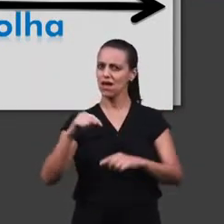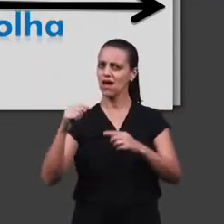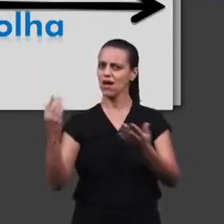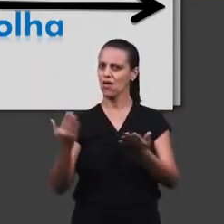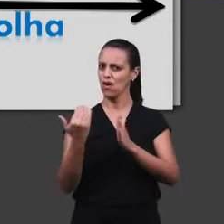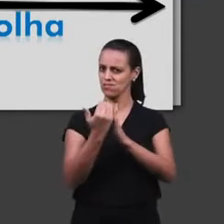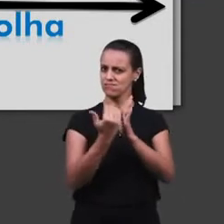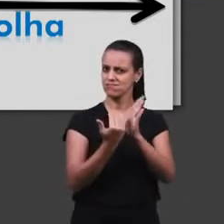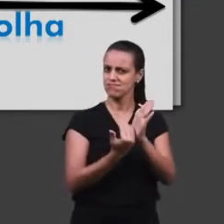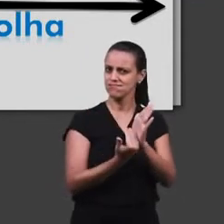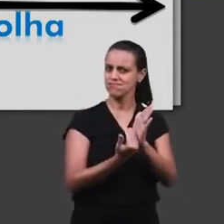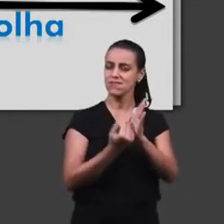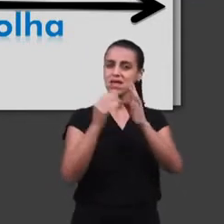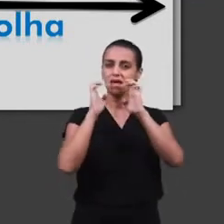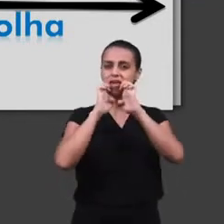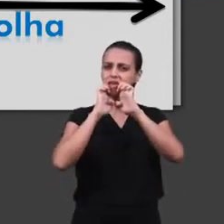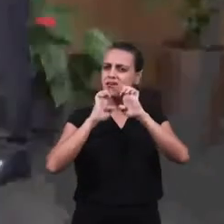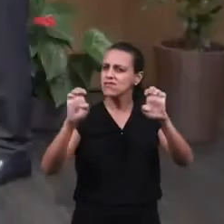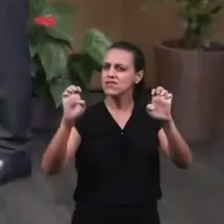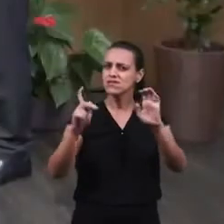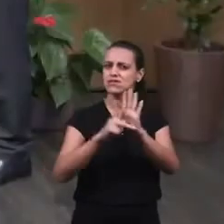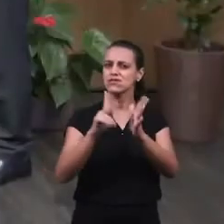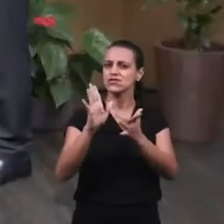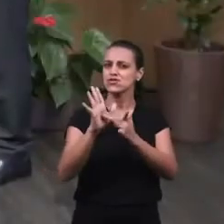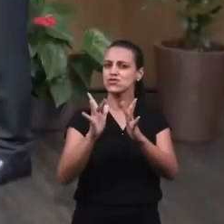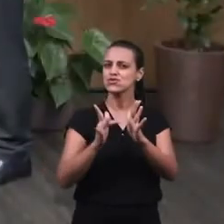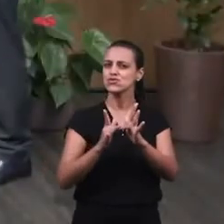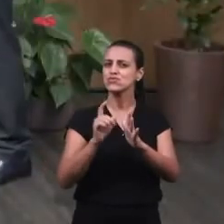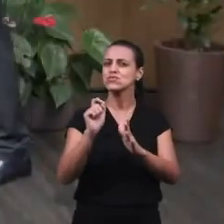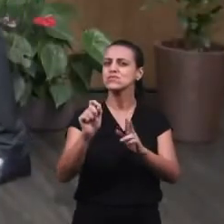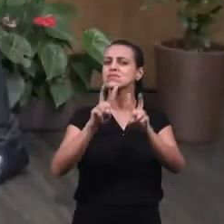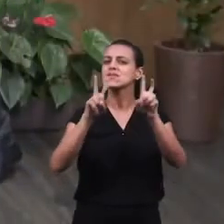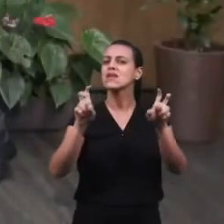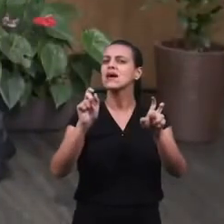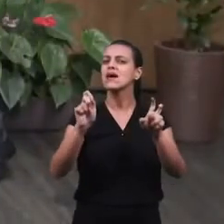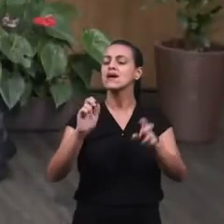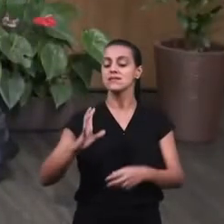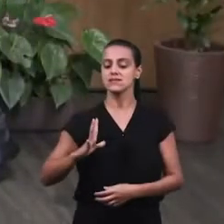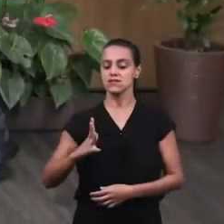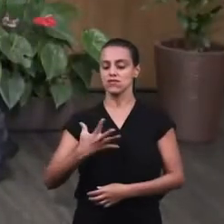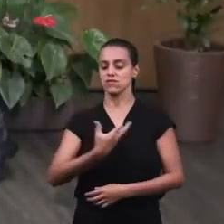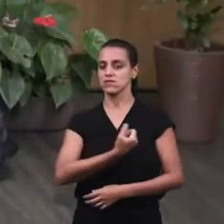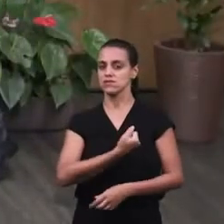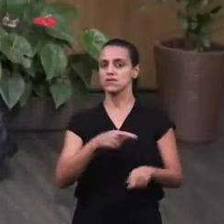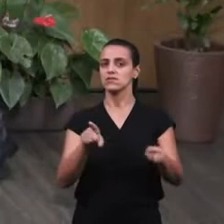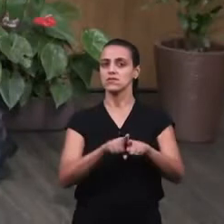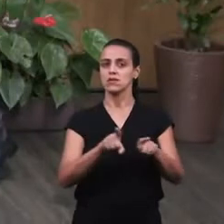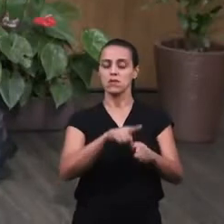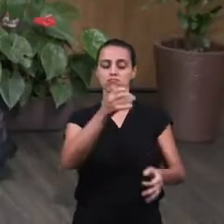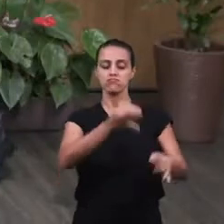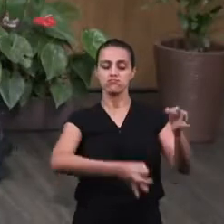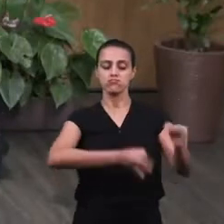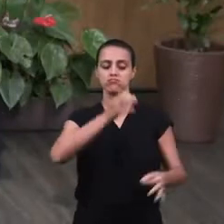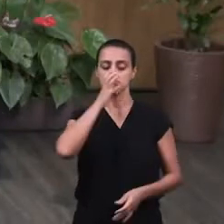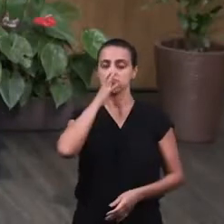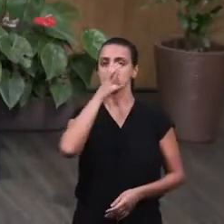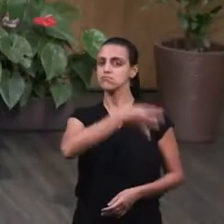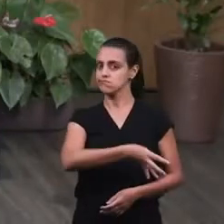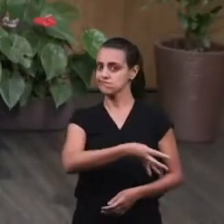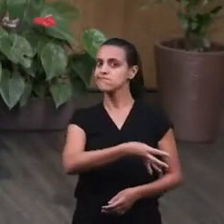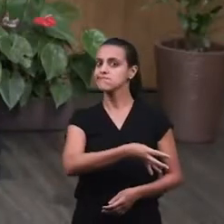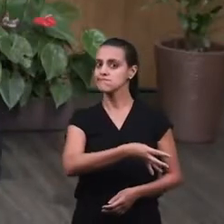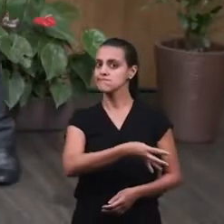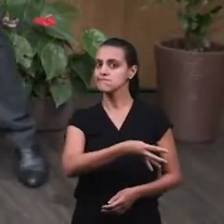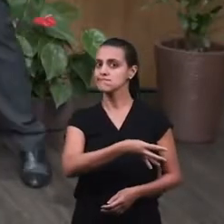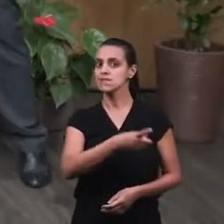the gospel of Jesus has a message of salvation, but also of justice or